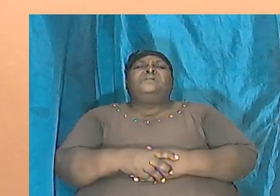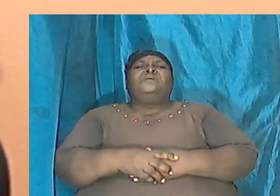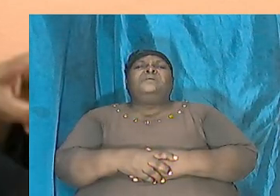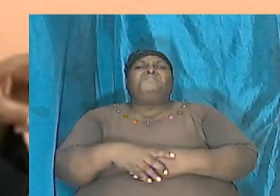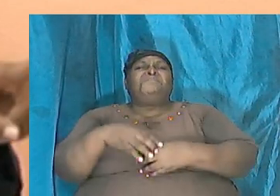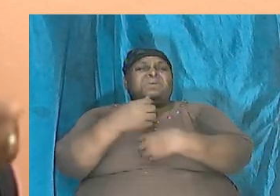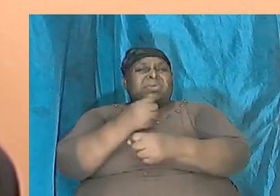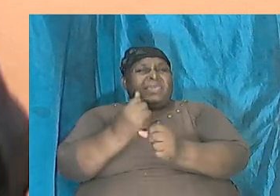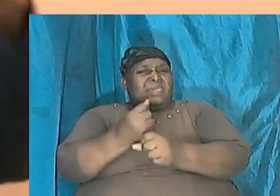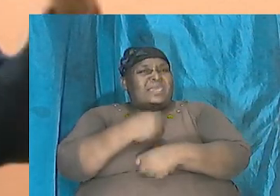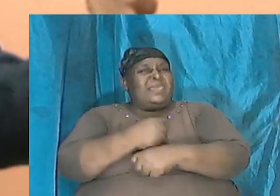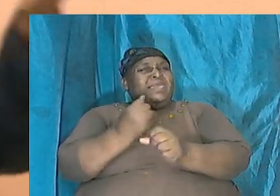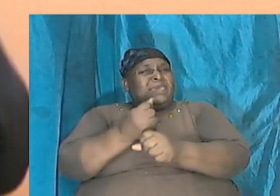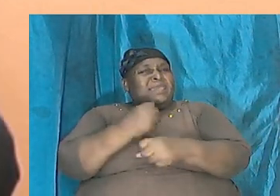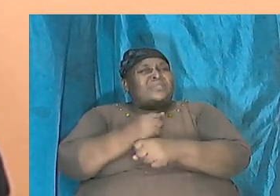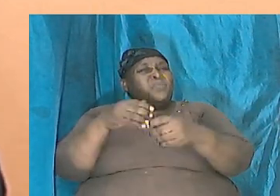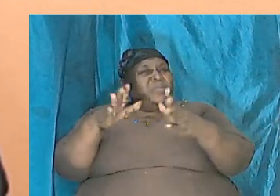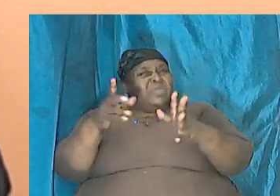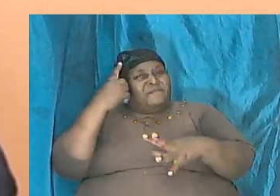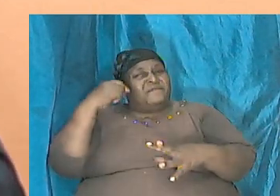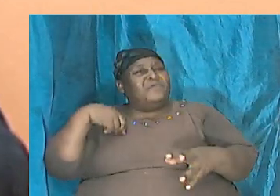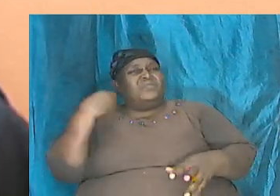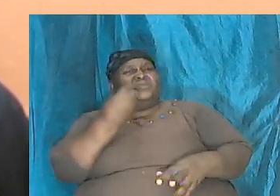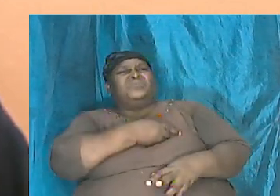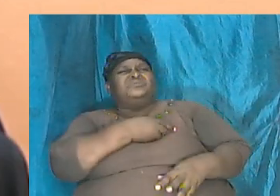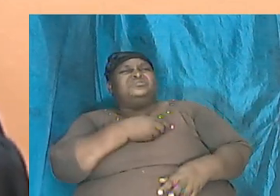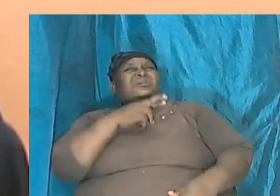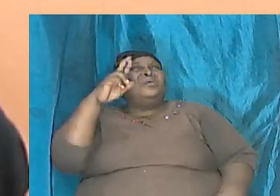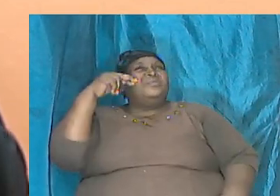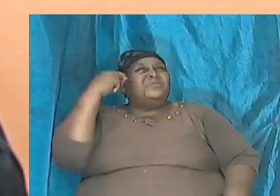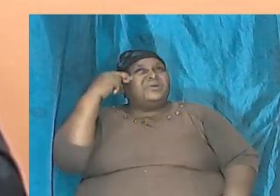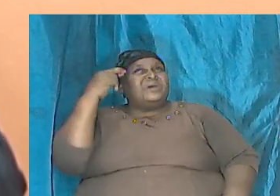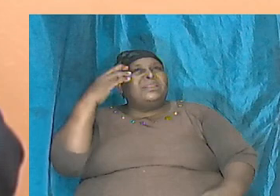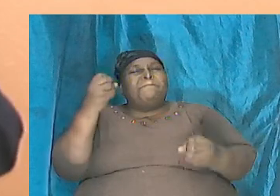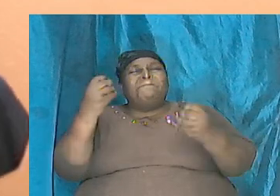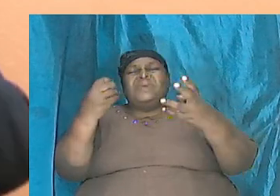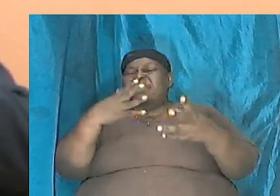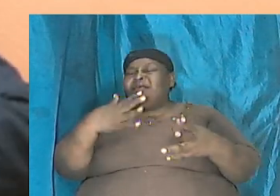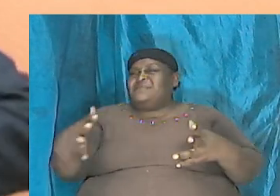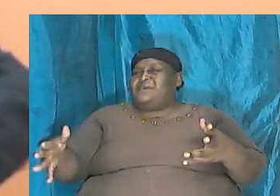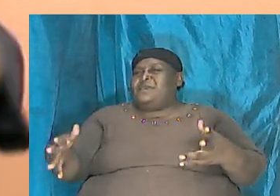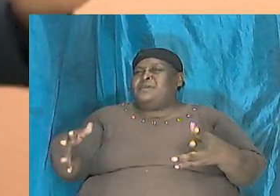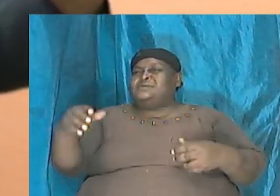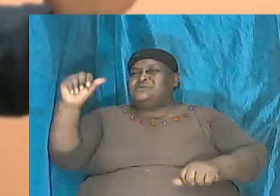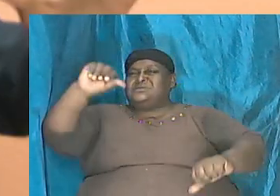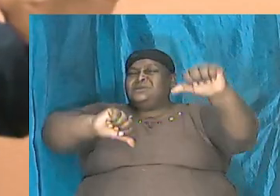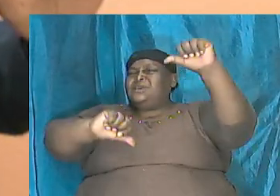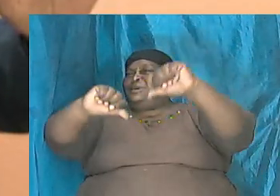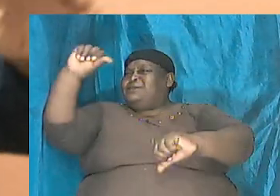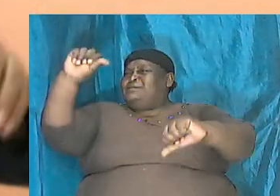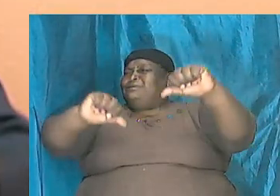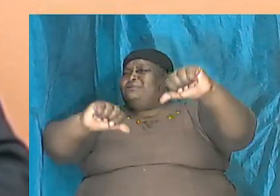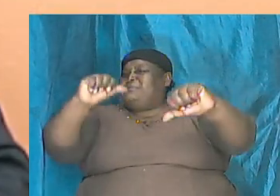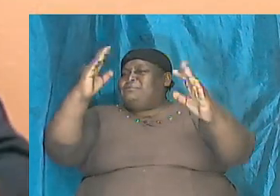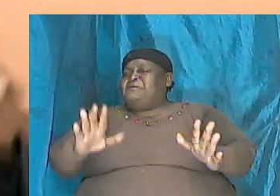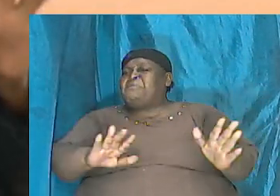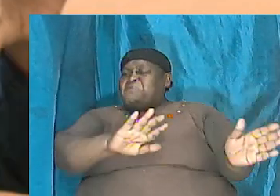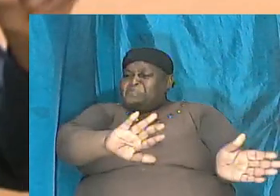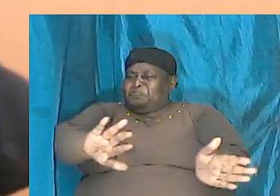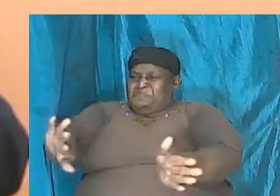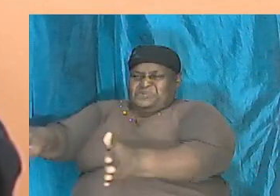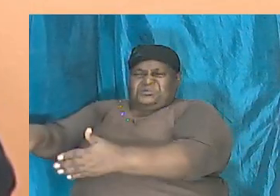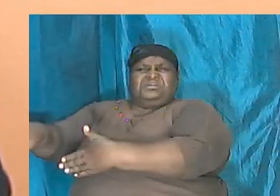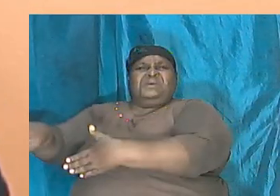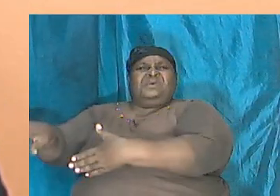to recognize that a lot of the things that folks scientists have pushed at us for us to